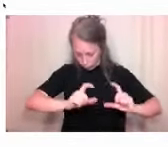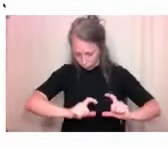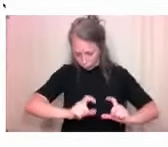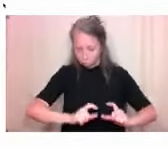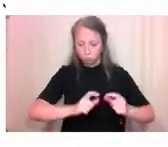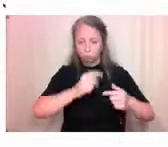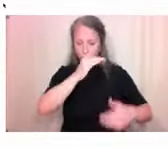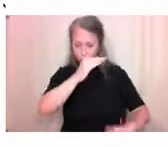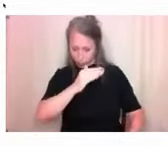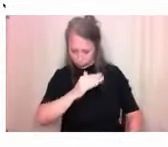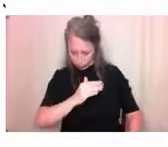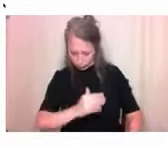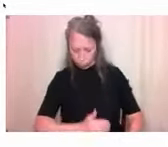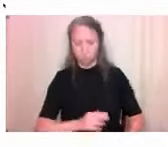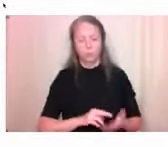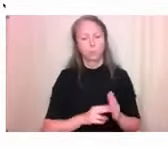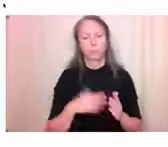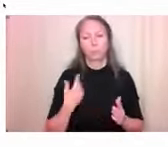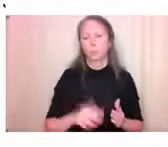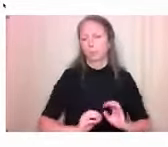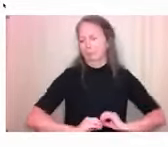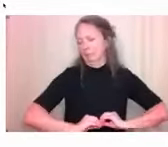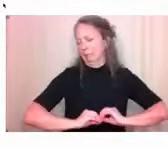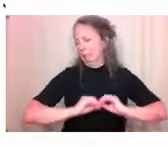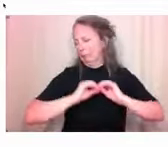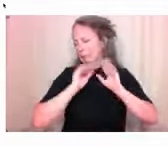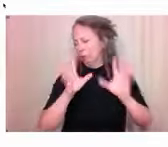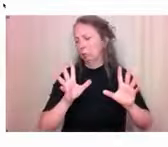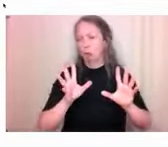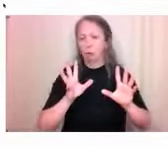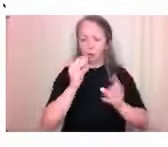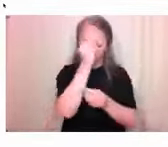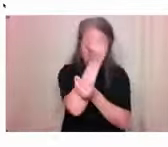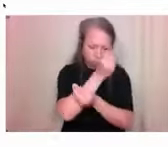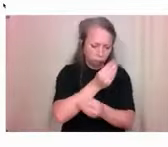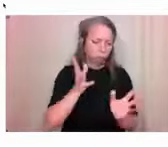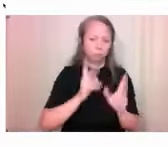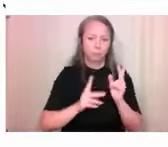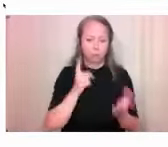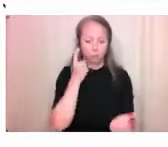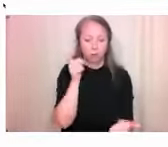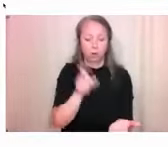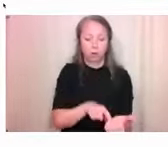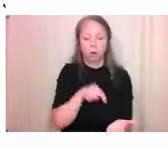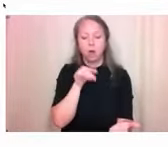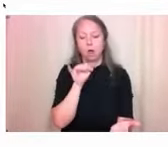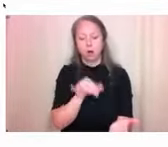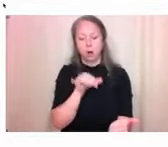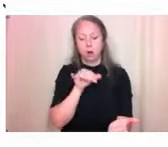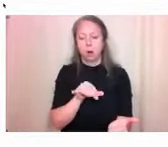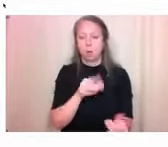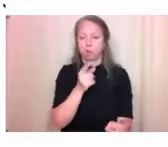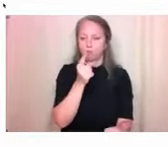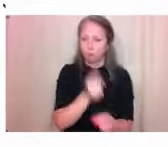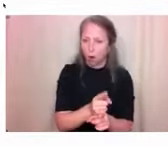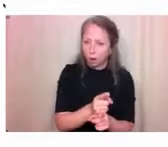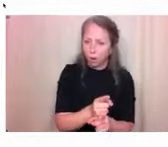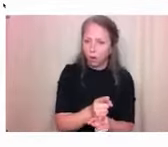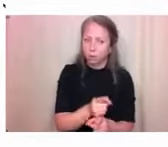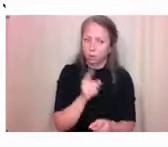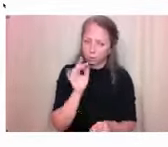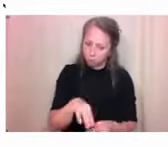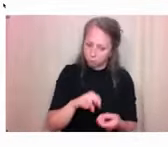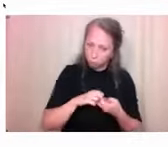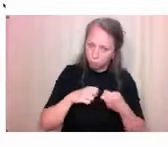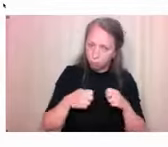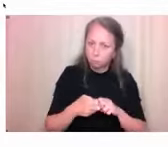We don't have to explain why this isn't a good idea. We just look at it and we know, okay, that, that doesn't really work. So, um, I think